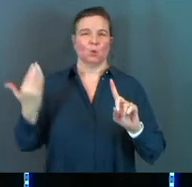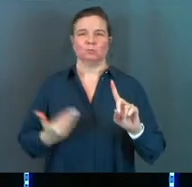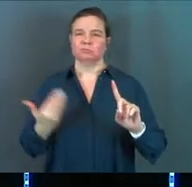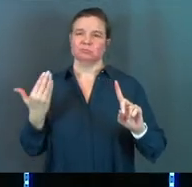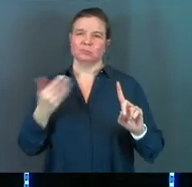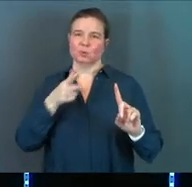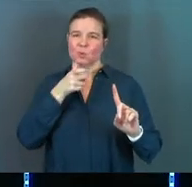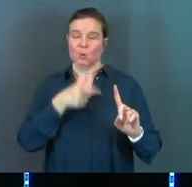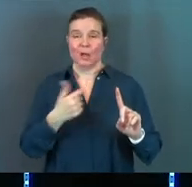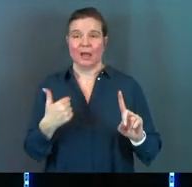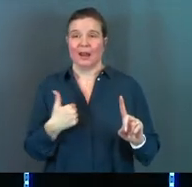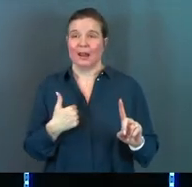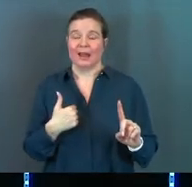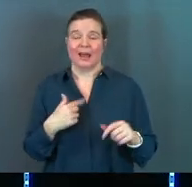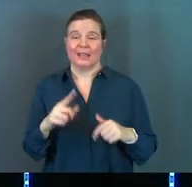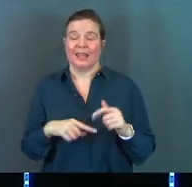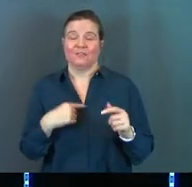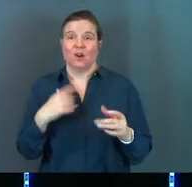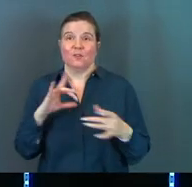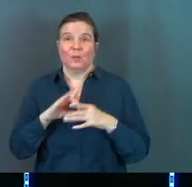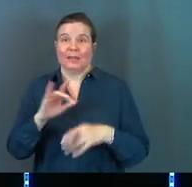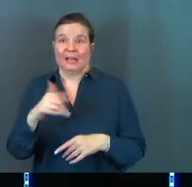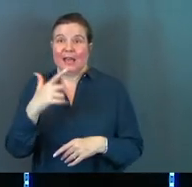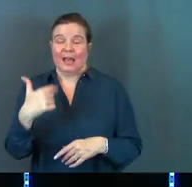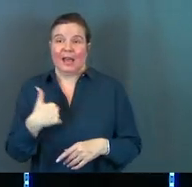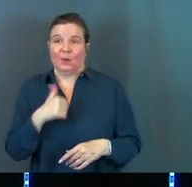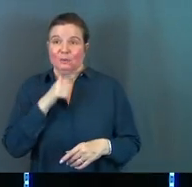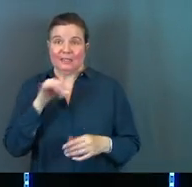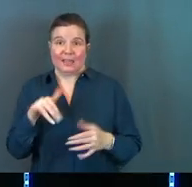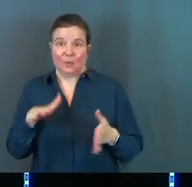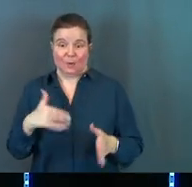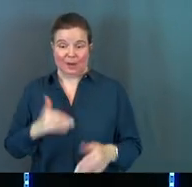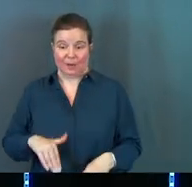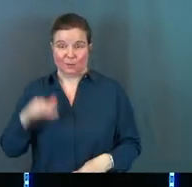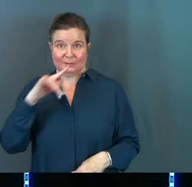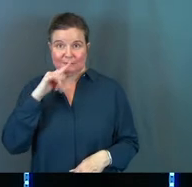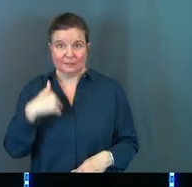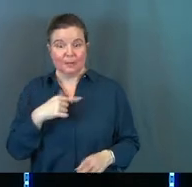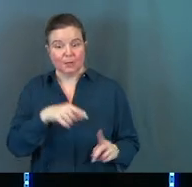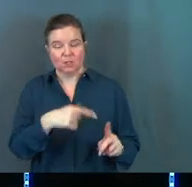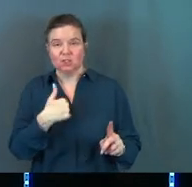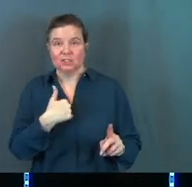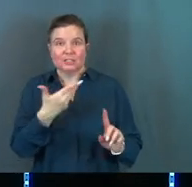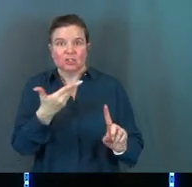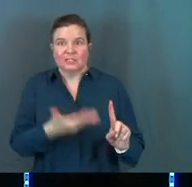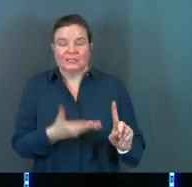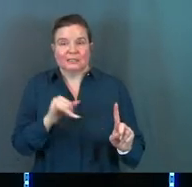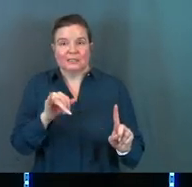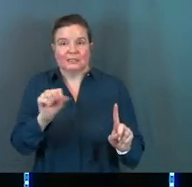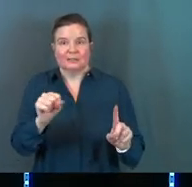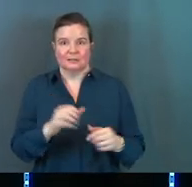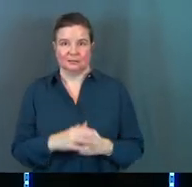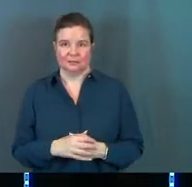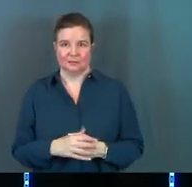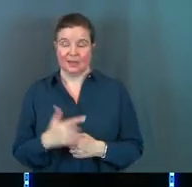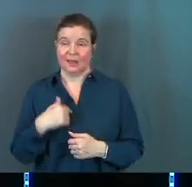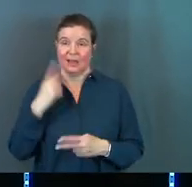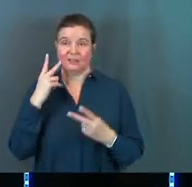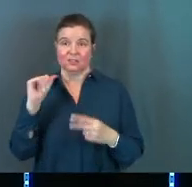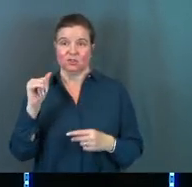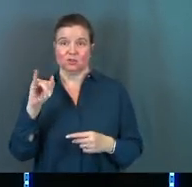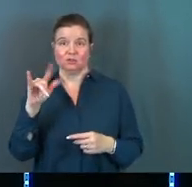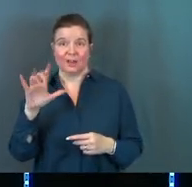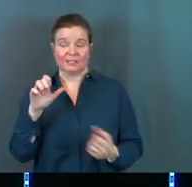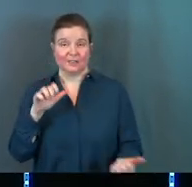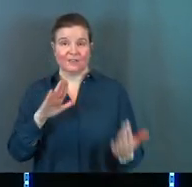she is. And I can't even hardly relate to that. I wasn't that way when I was her age. But she just is. And I've seen